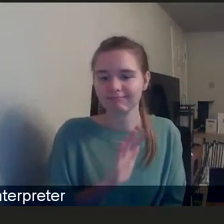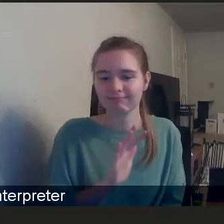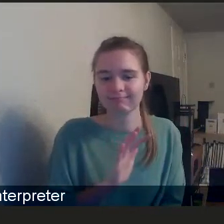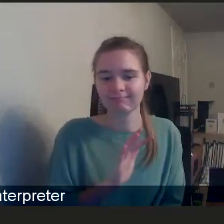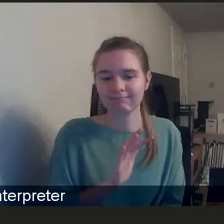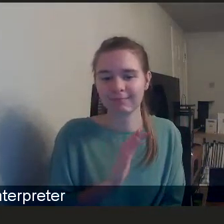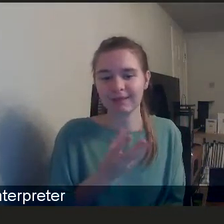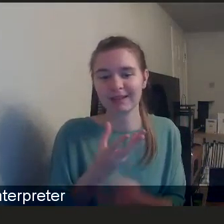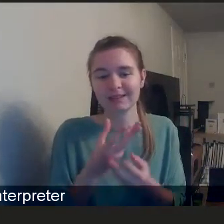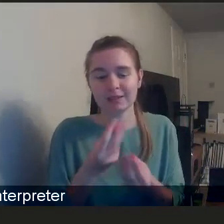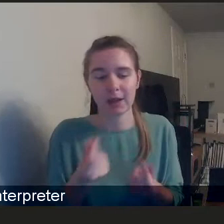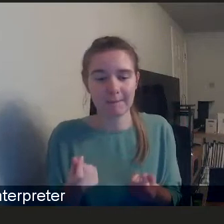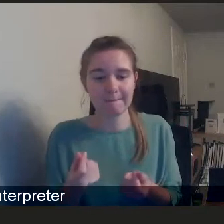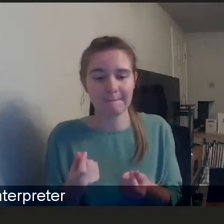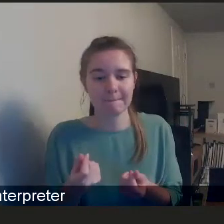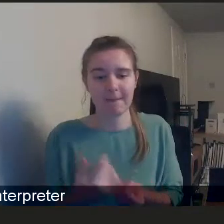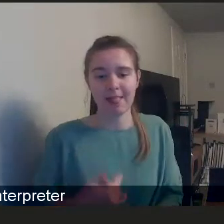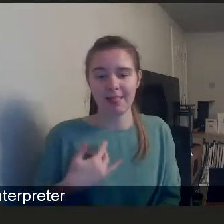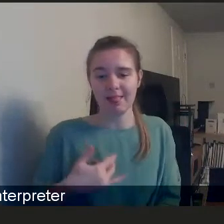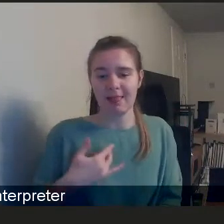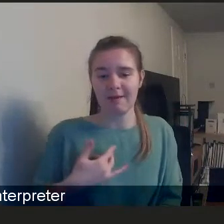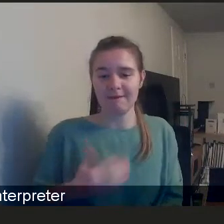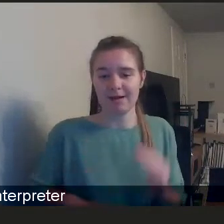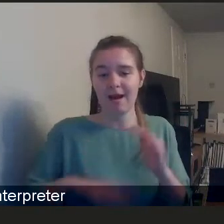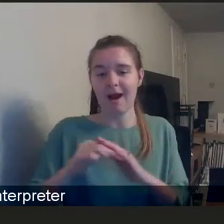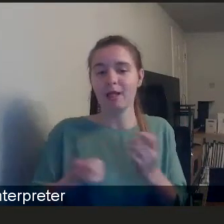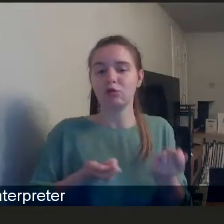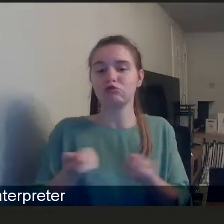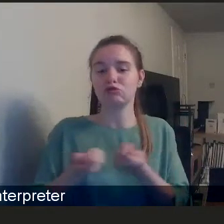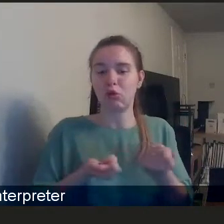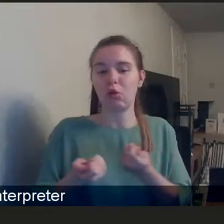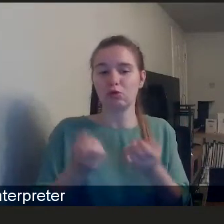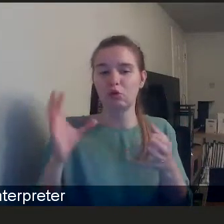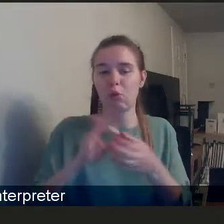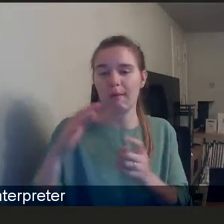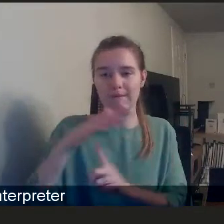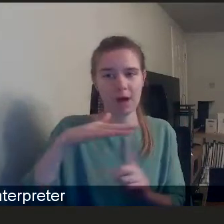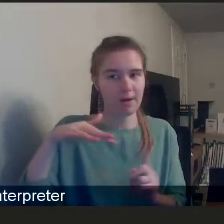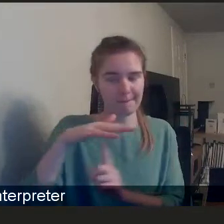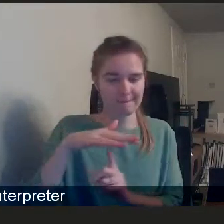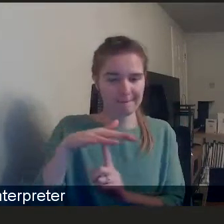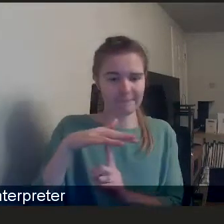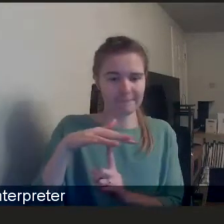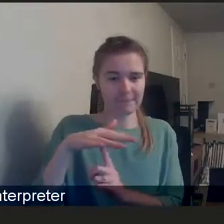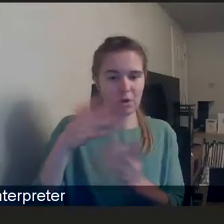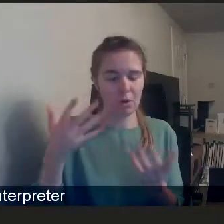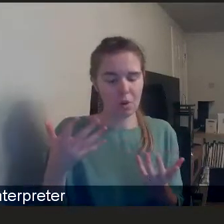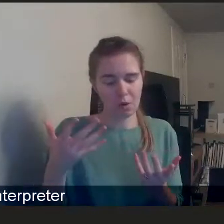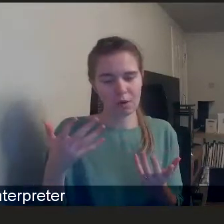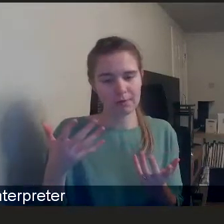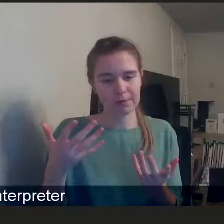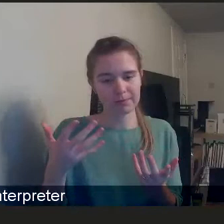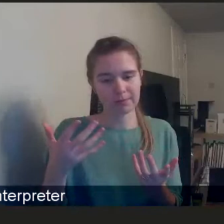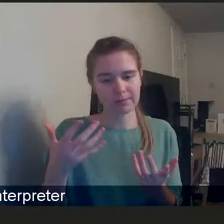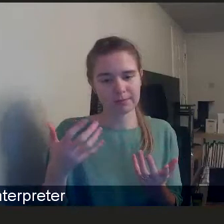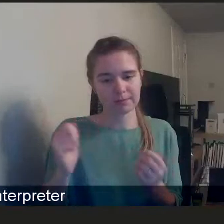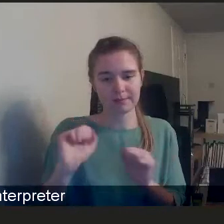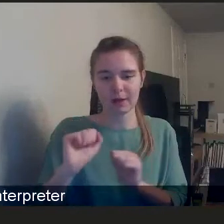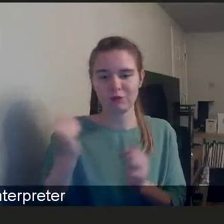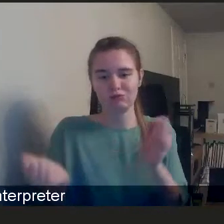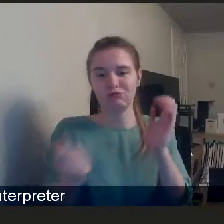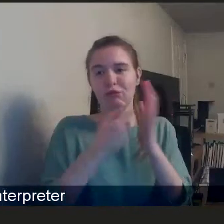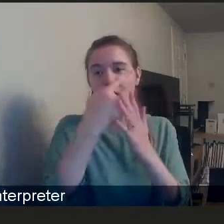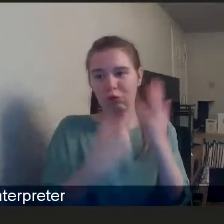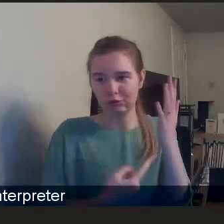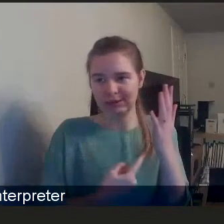and some actually live in highly controlled home environments, um, or they aren't the priority for use of IT,